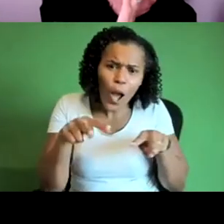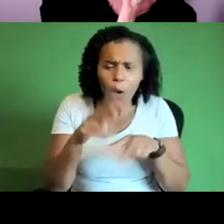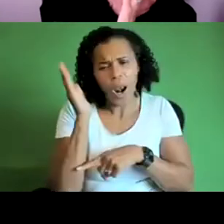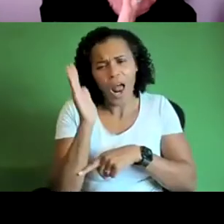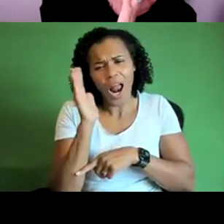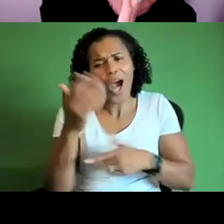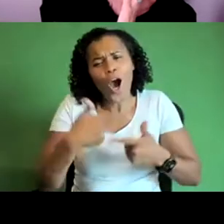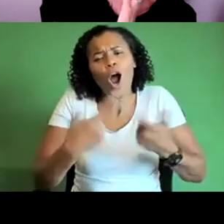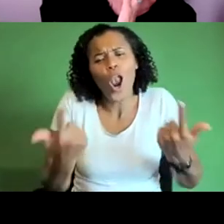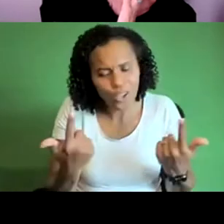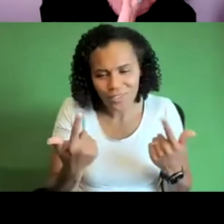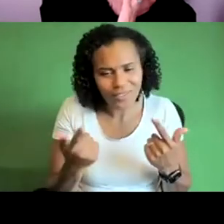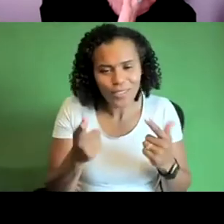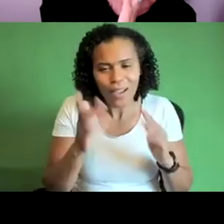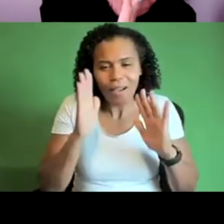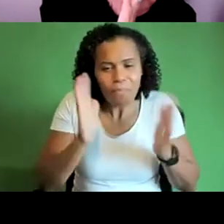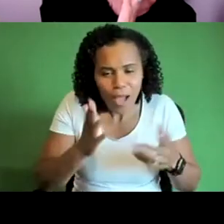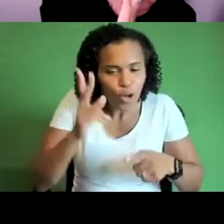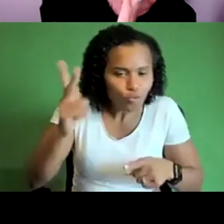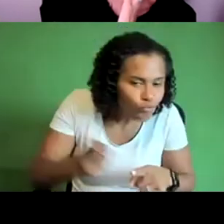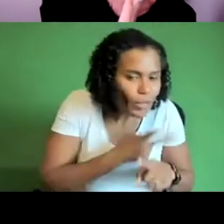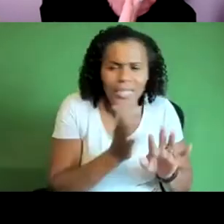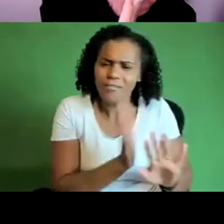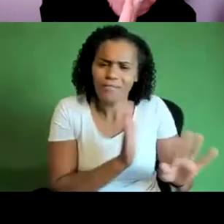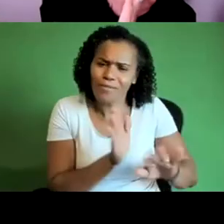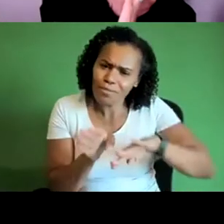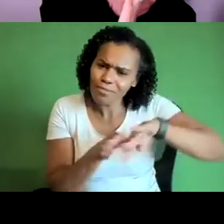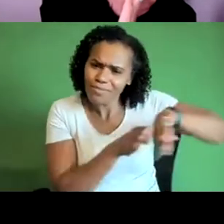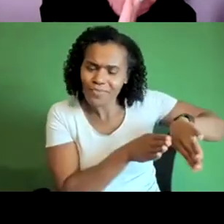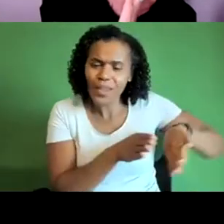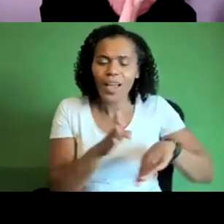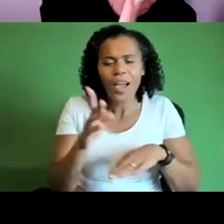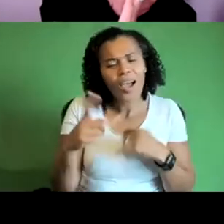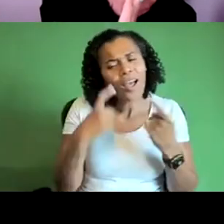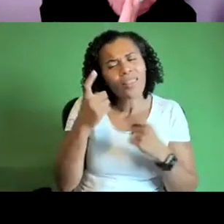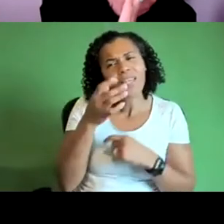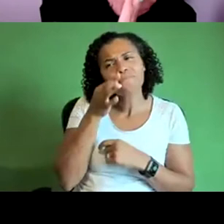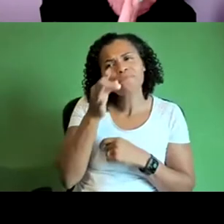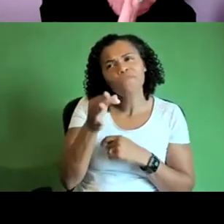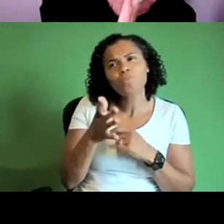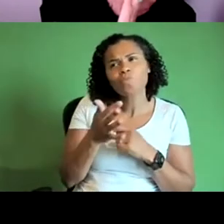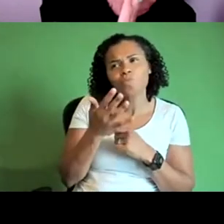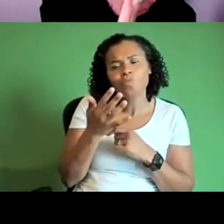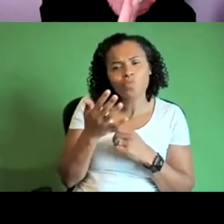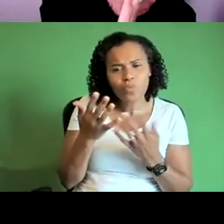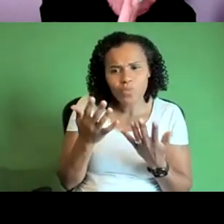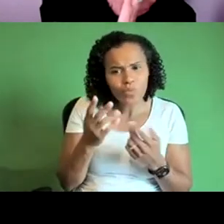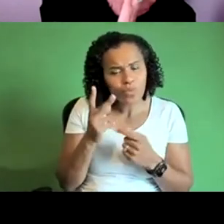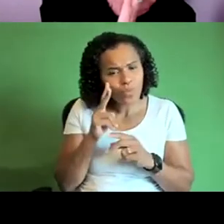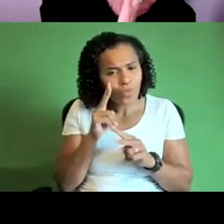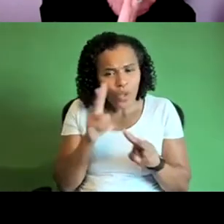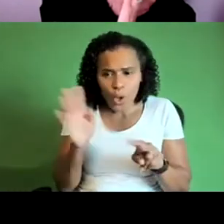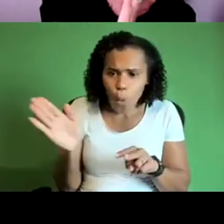go over any of that ground again but i was thinking through all of all of those presentations